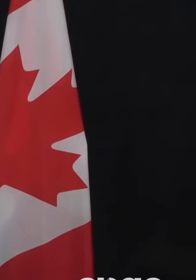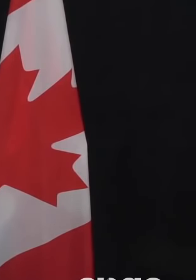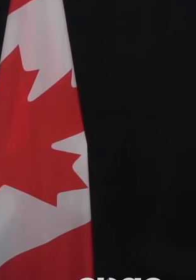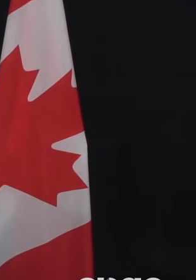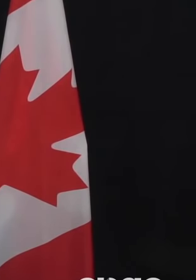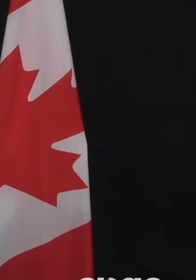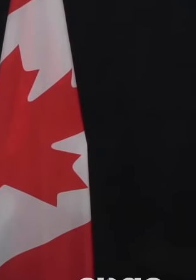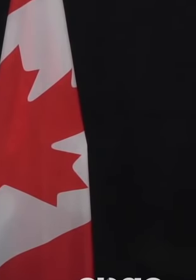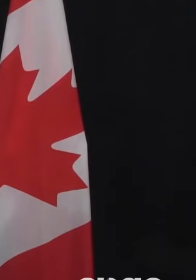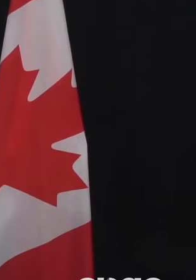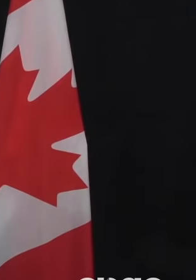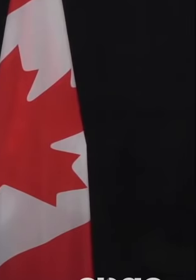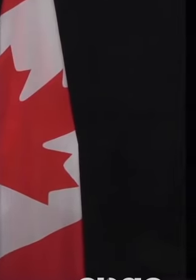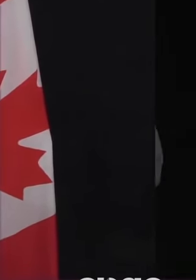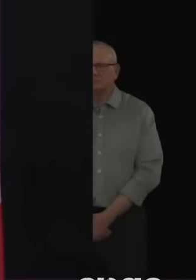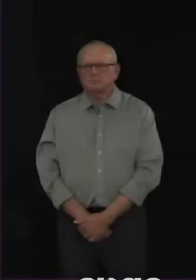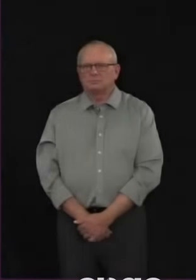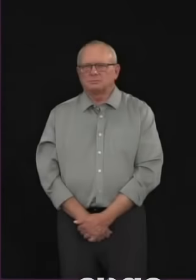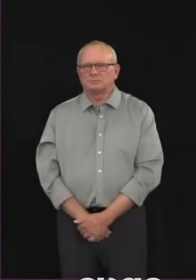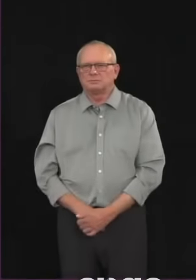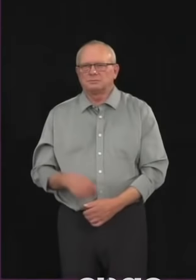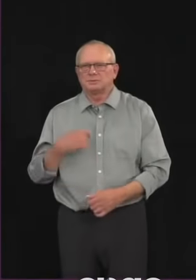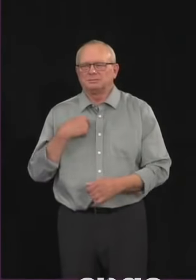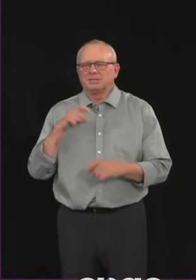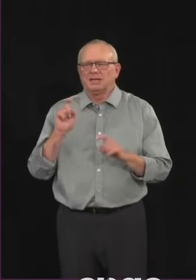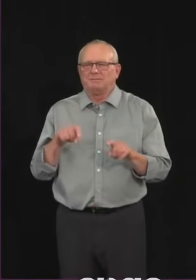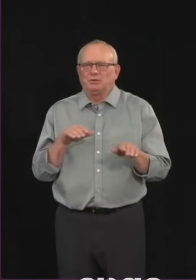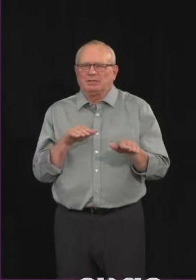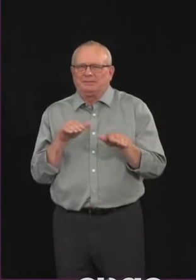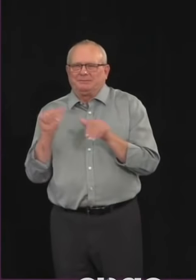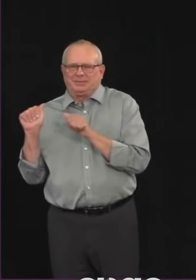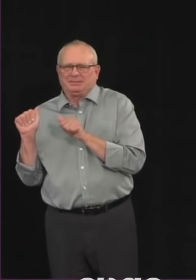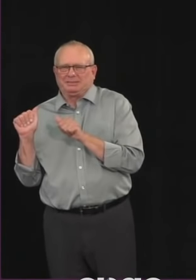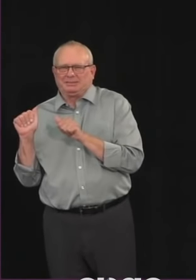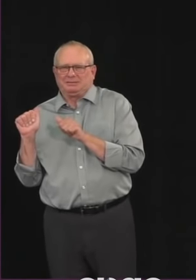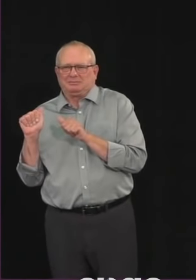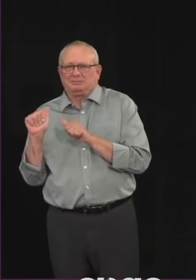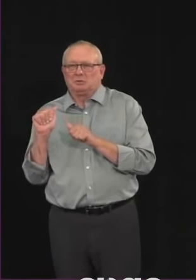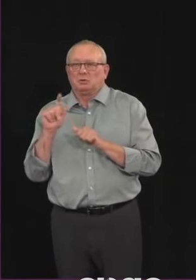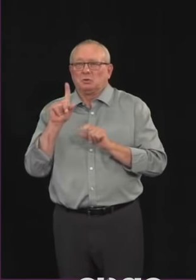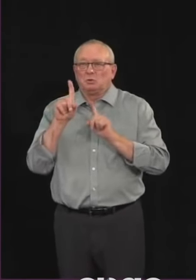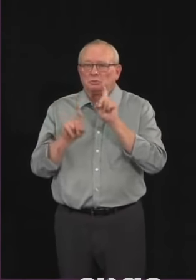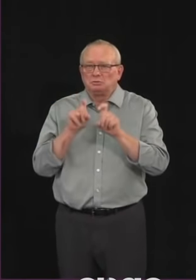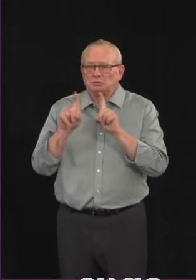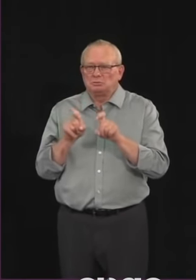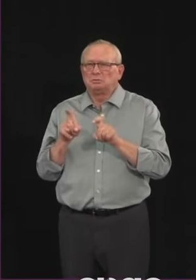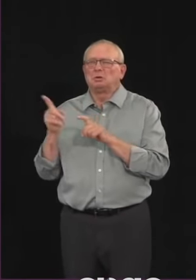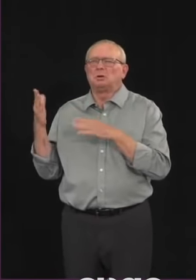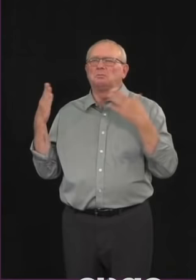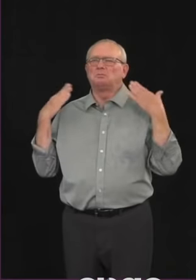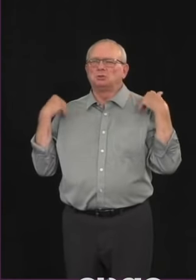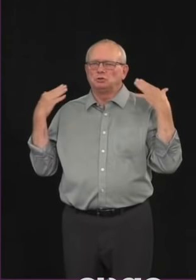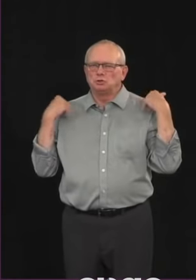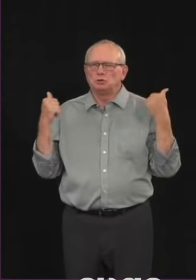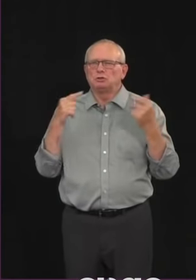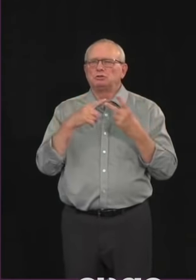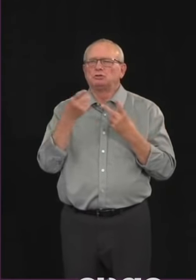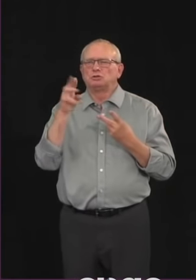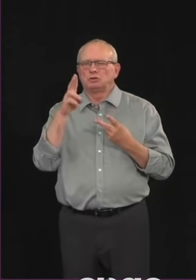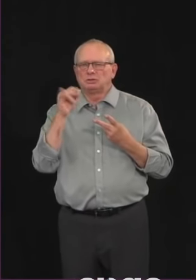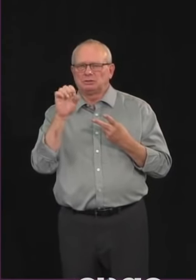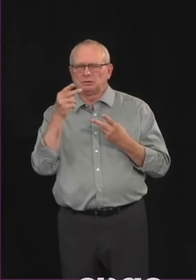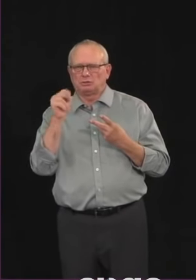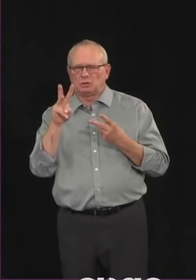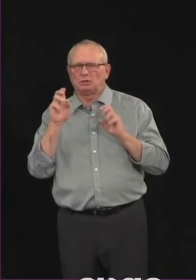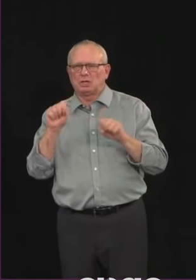And I'm going to have to run and leave the next questions to Minister Shandro and Dr. Hinshaw because I have to answer questions in question period right now.